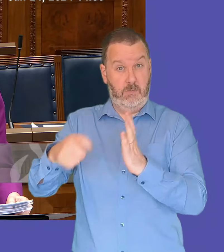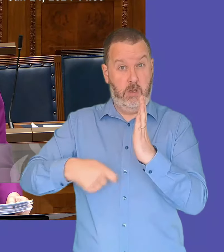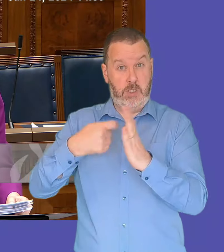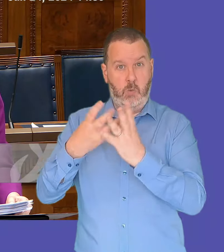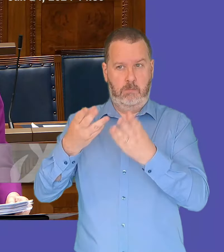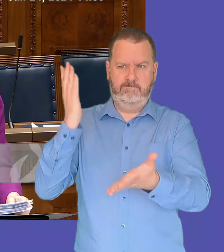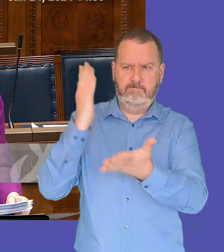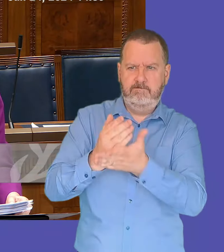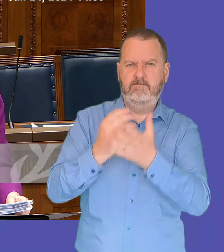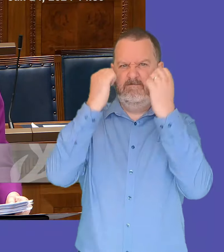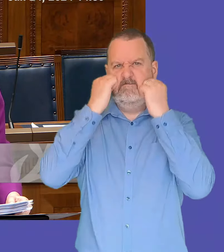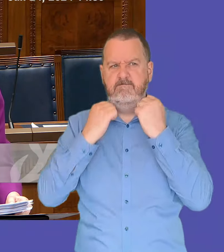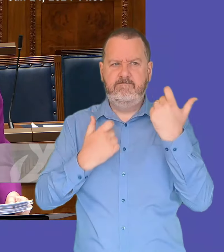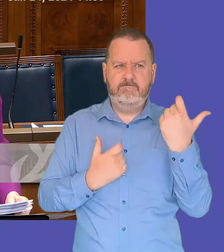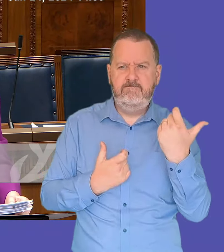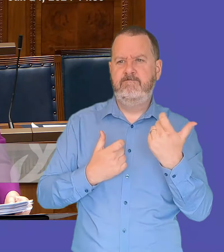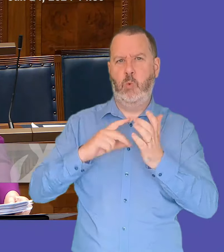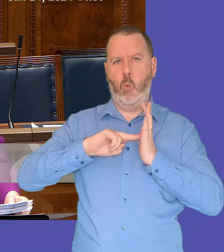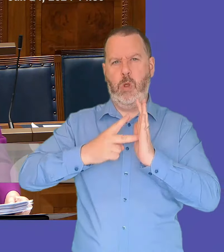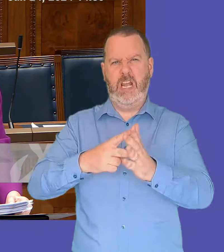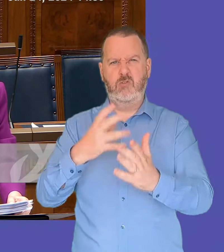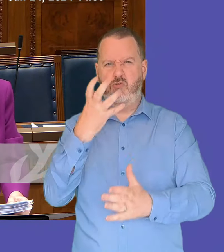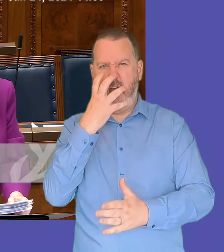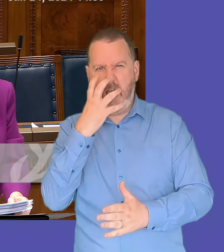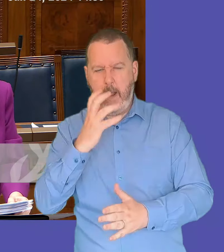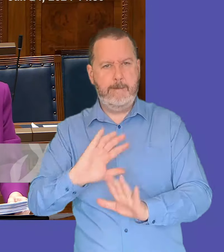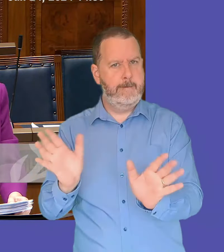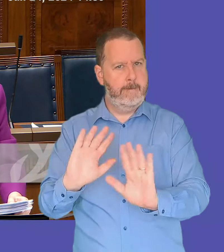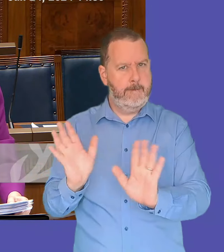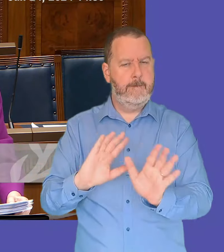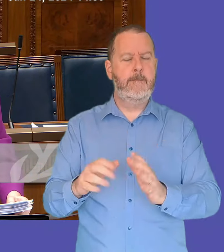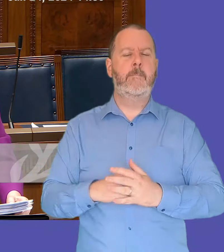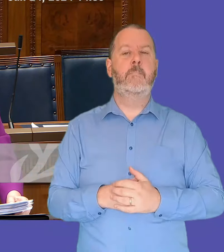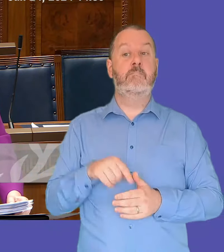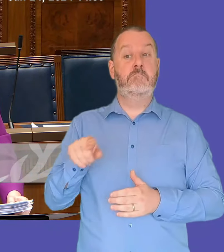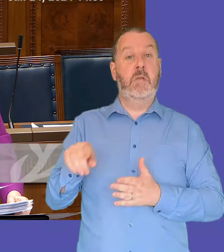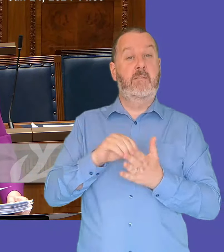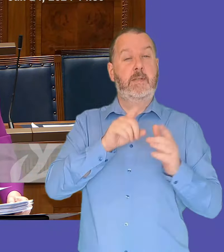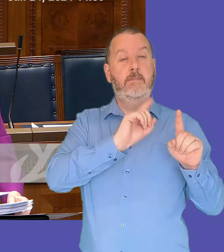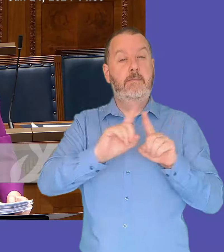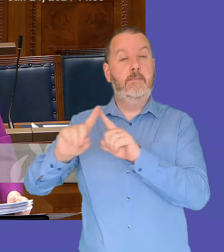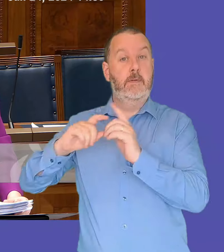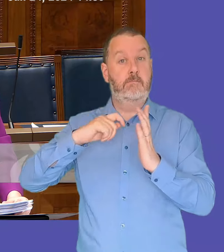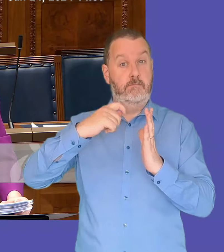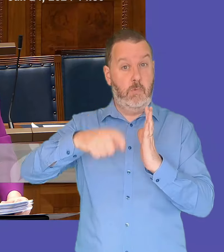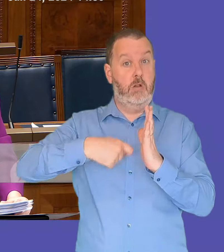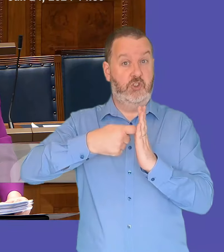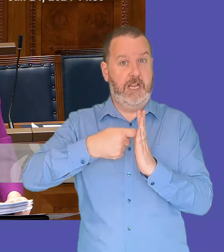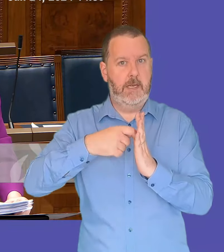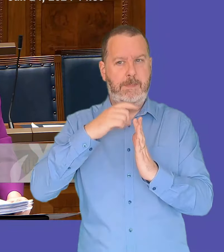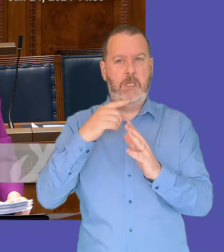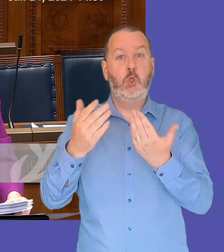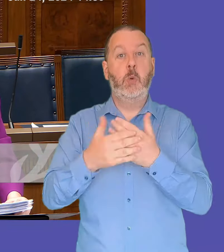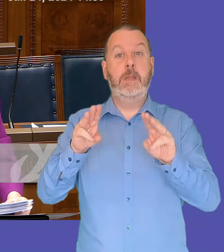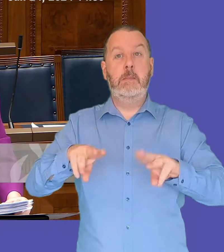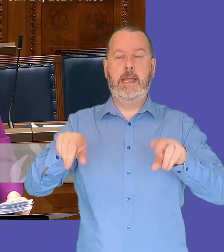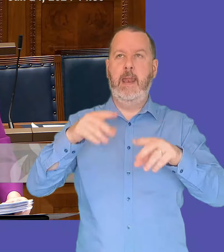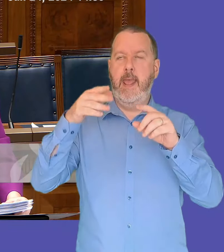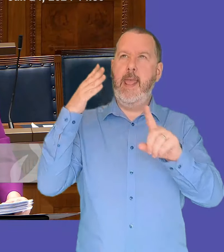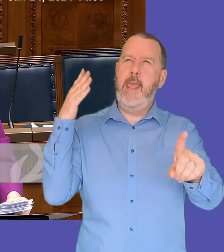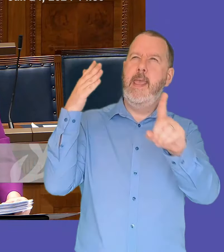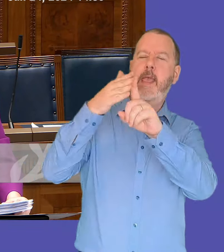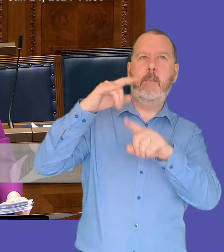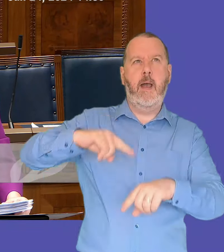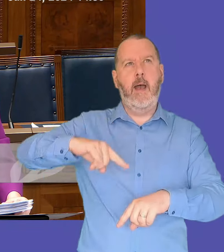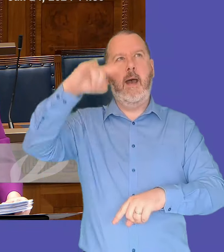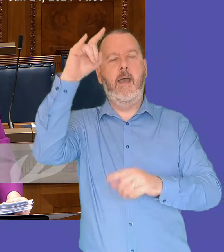activity criminality and organized crime program and delivers projects which raise the aspirations of young people it aims to create better